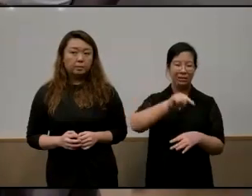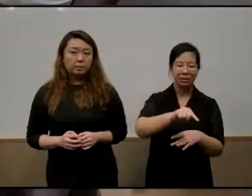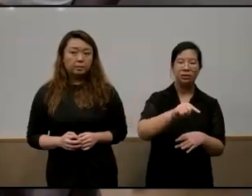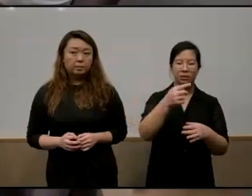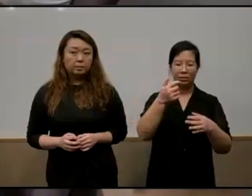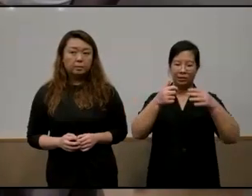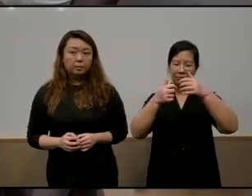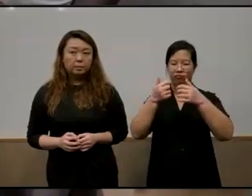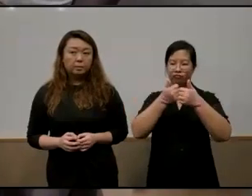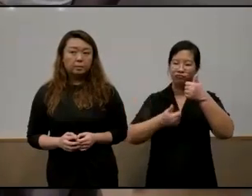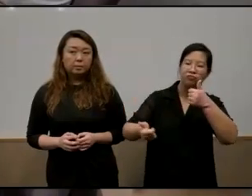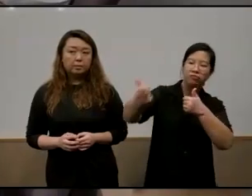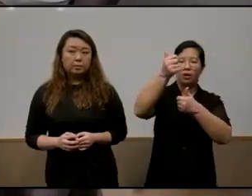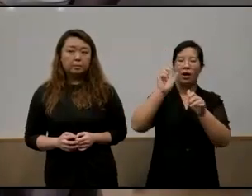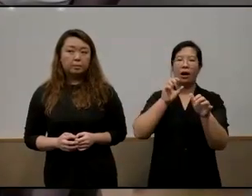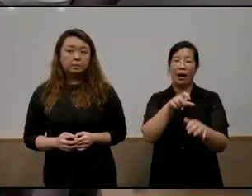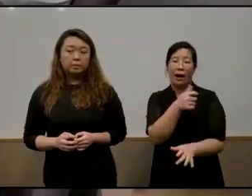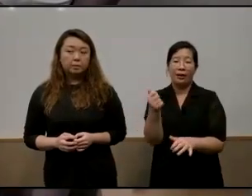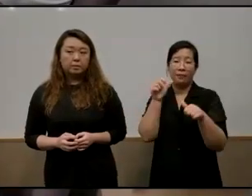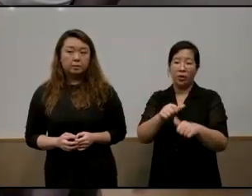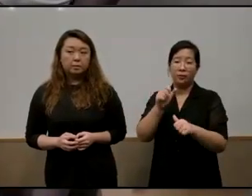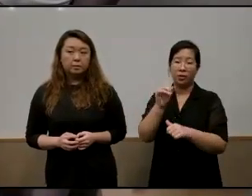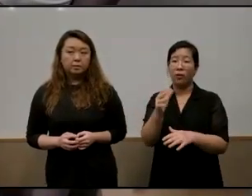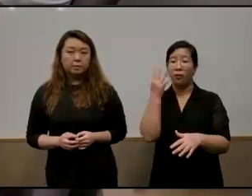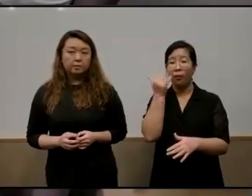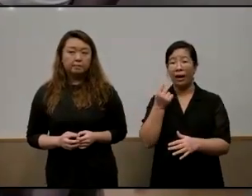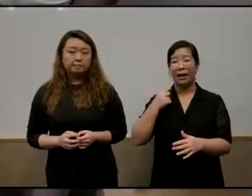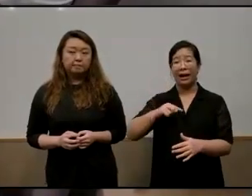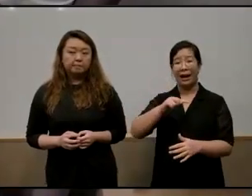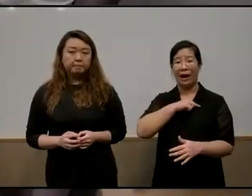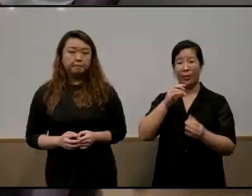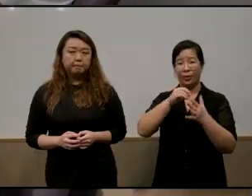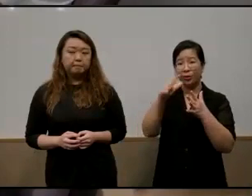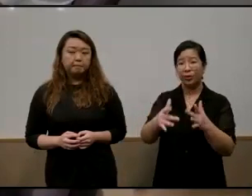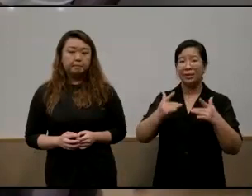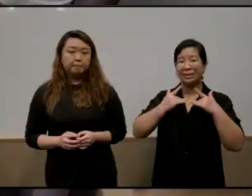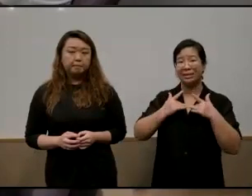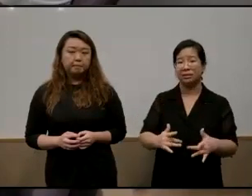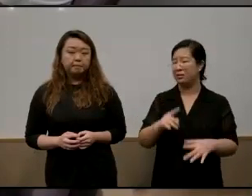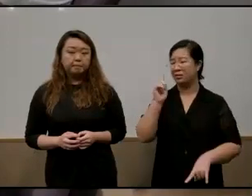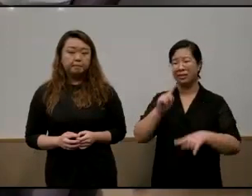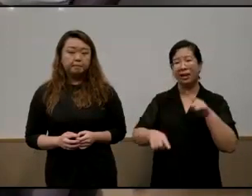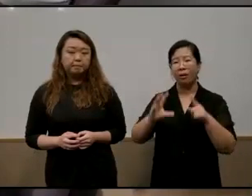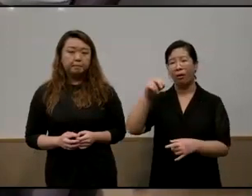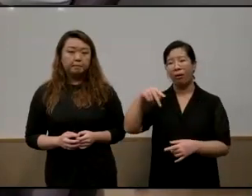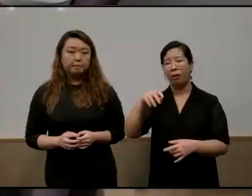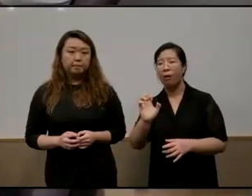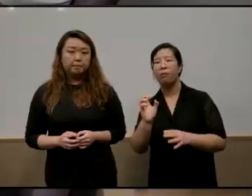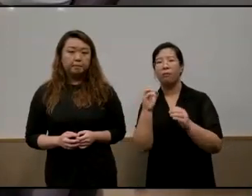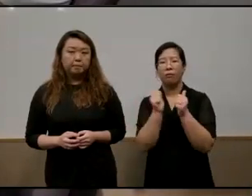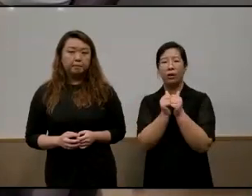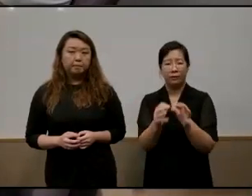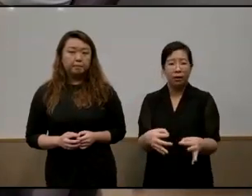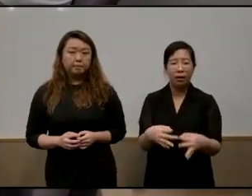possibilities of why our students are depressed or they cannot cope with life because